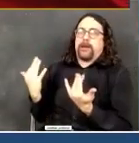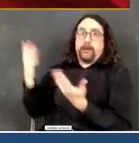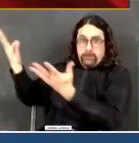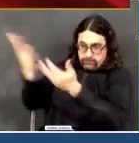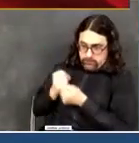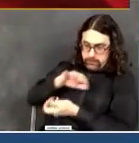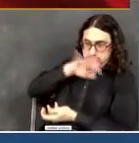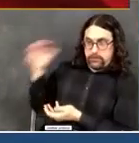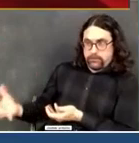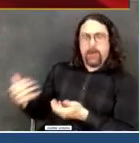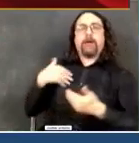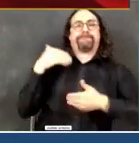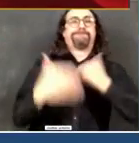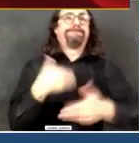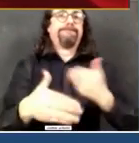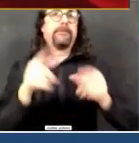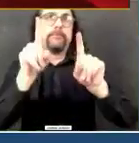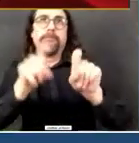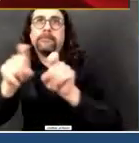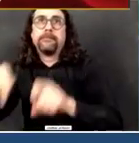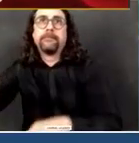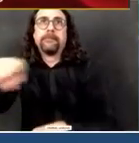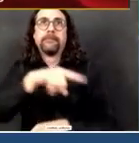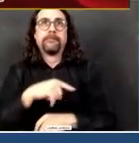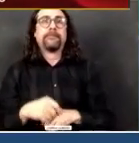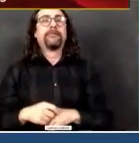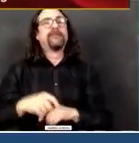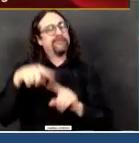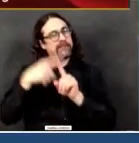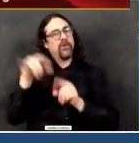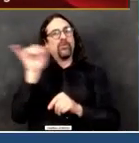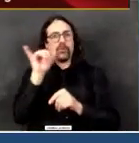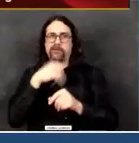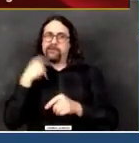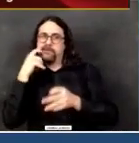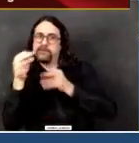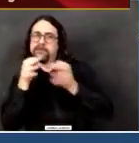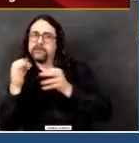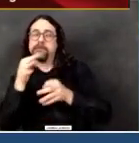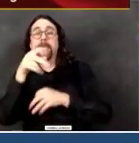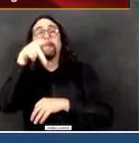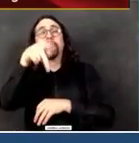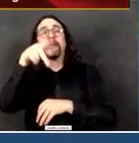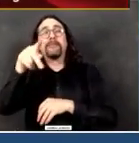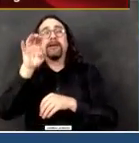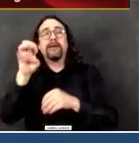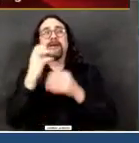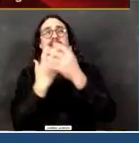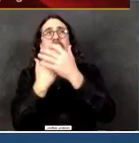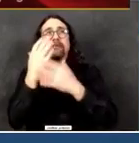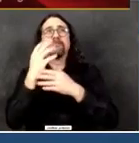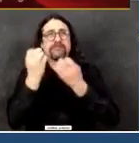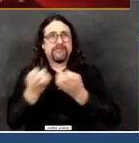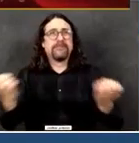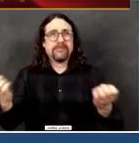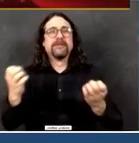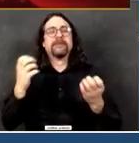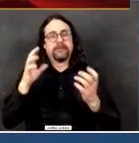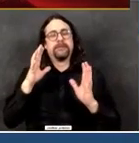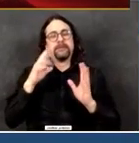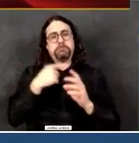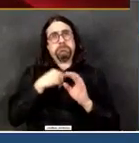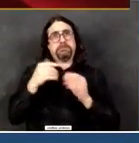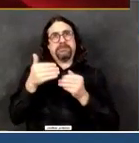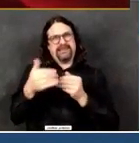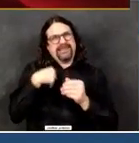we are going to work on a game plan that says, let's keep finding the tests, let's keep finding the PPEs so we can get